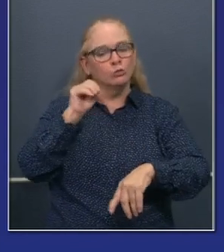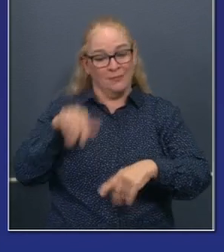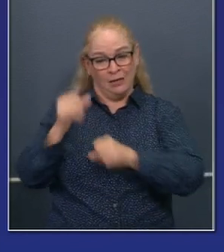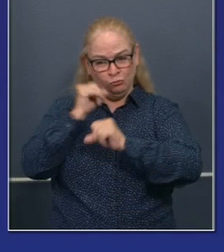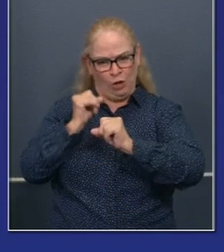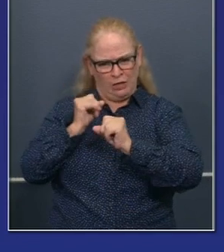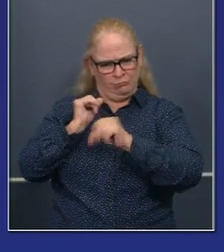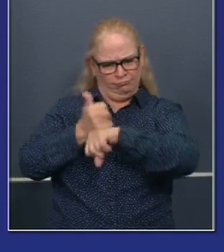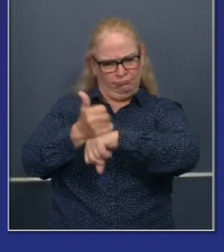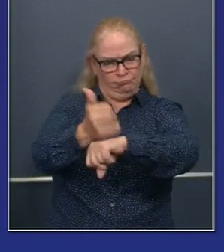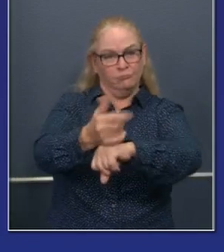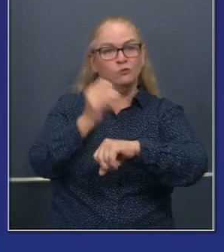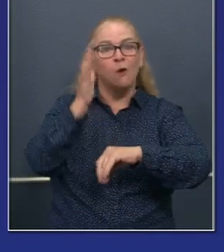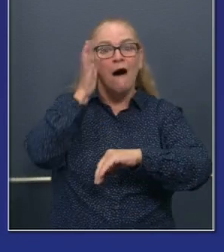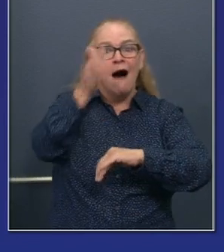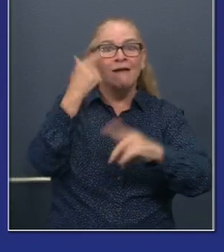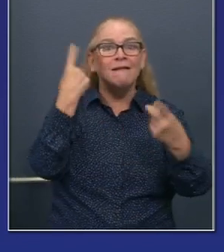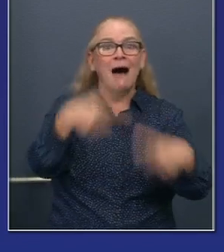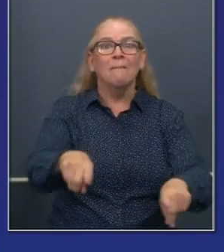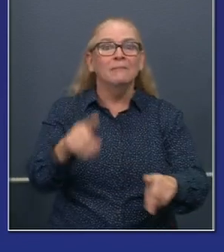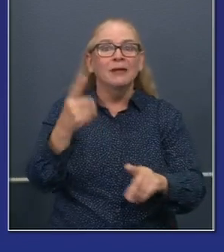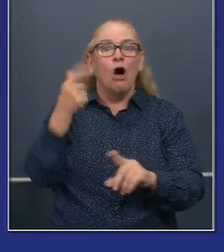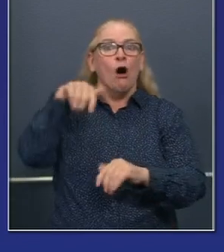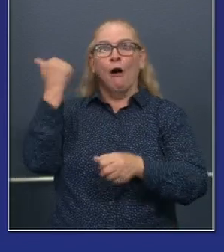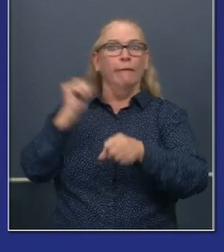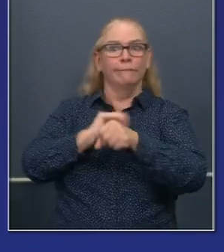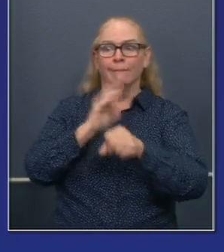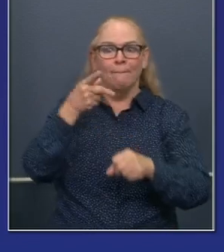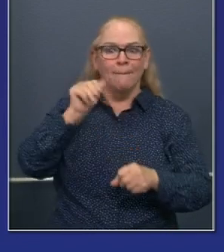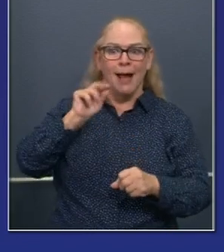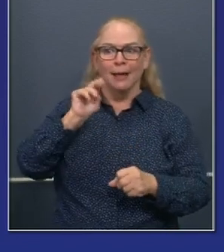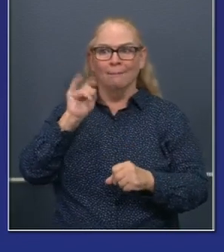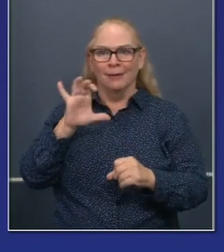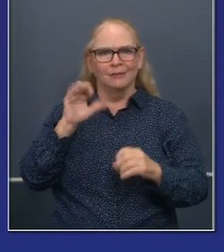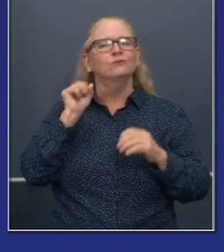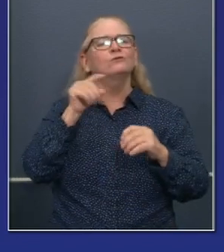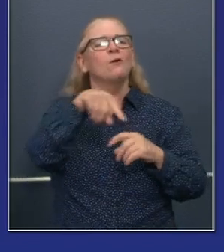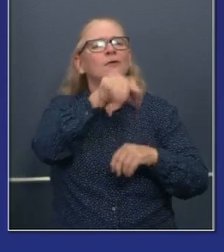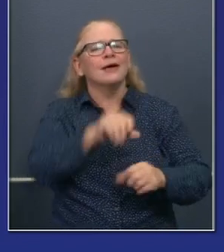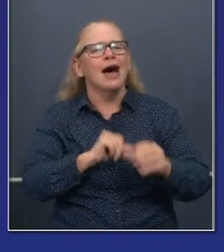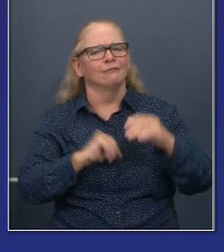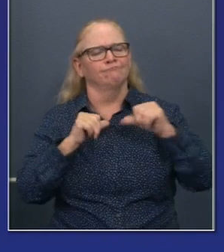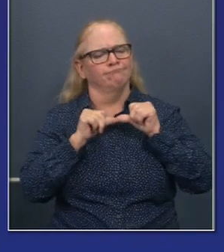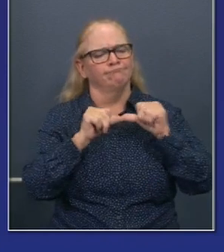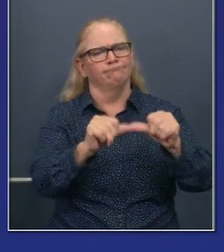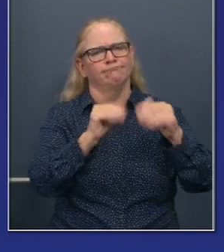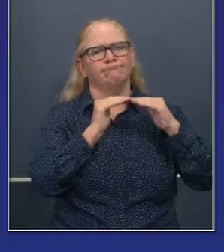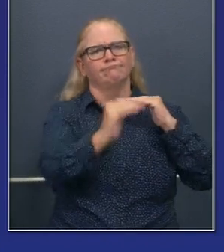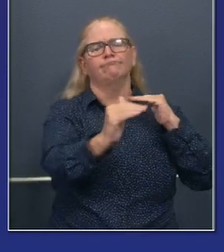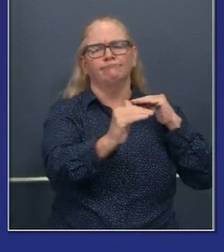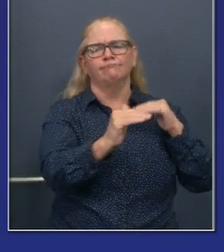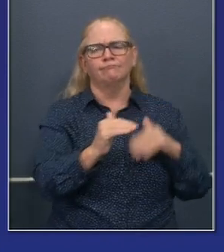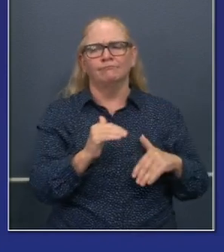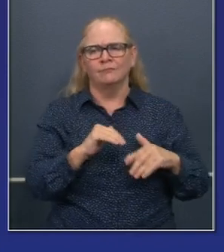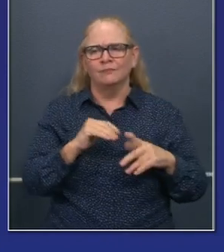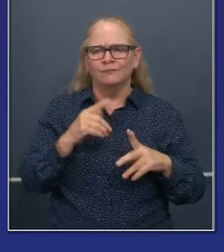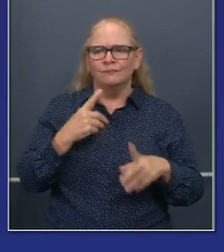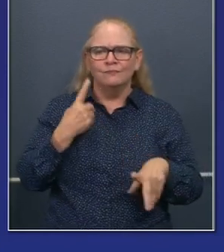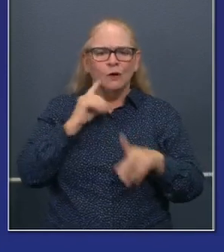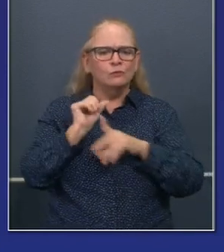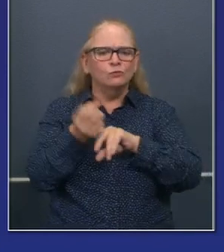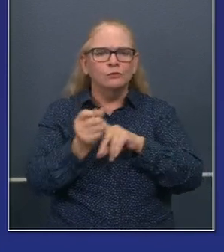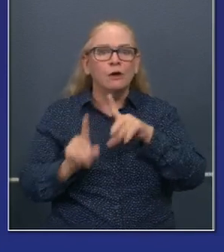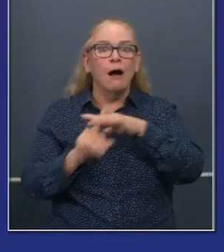and always on the long term, a sustainable, not just situational mindset as it relates to economic growth and